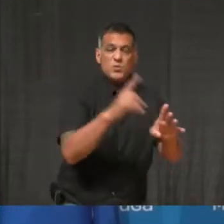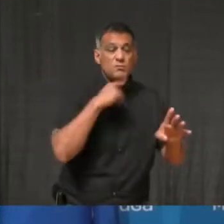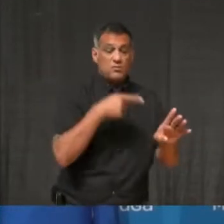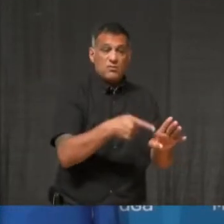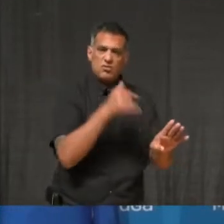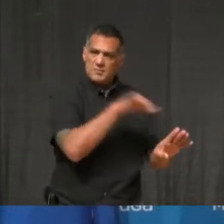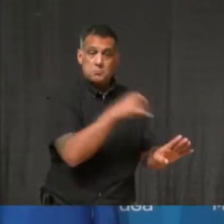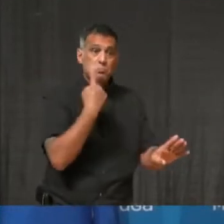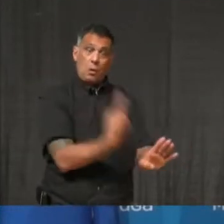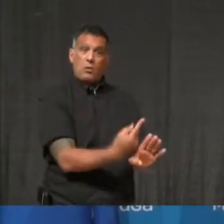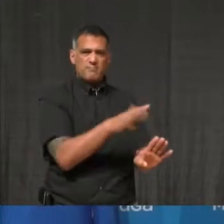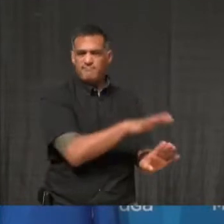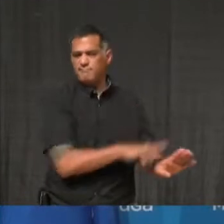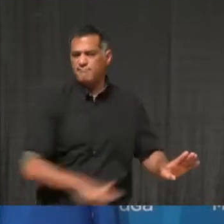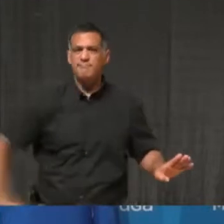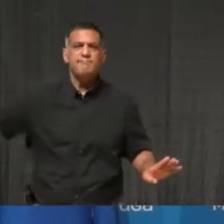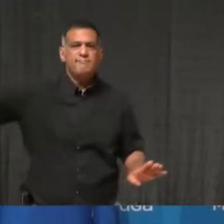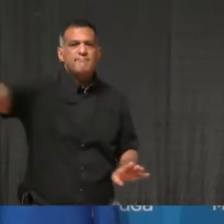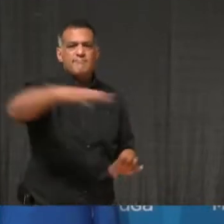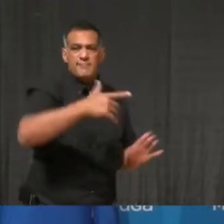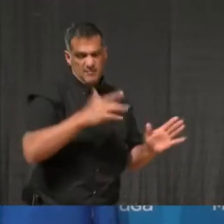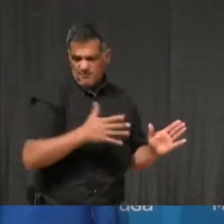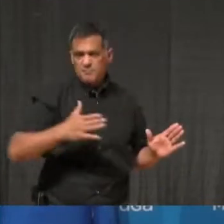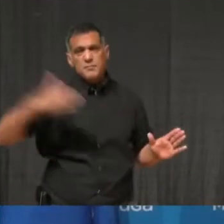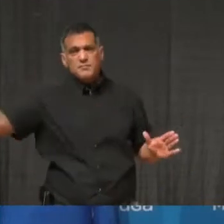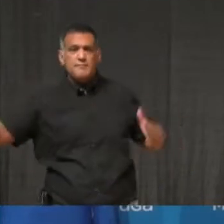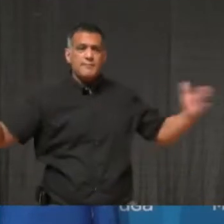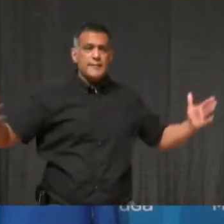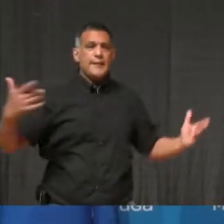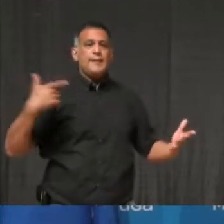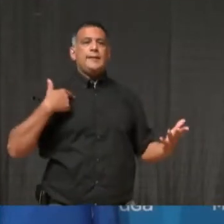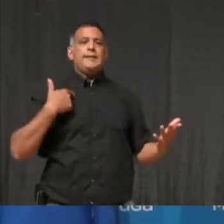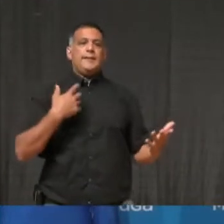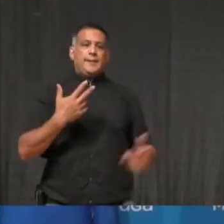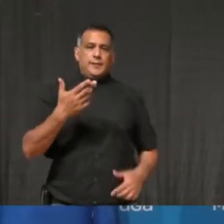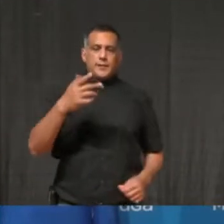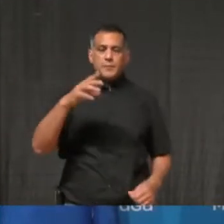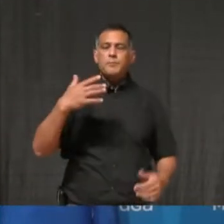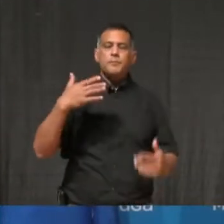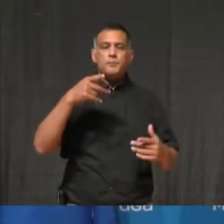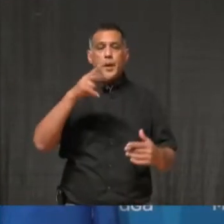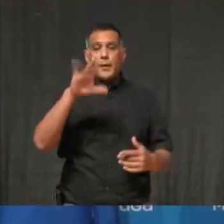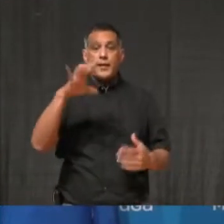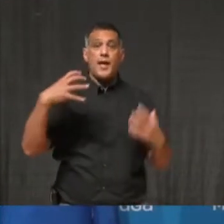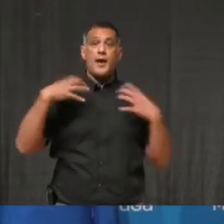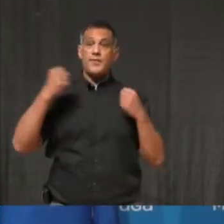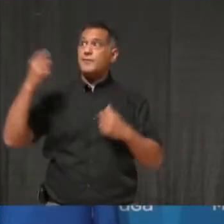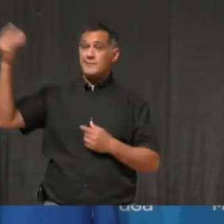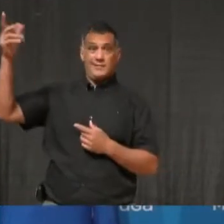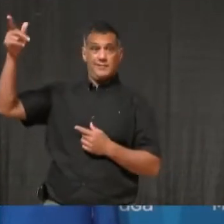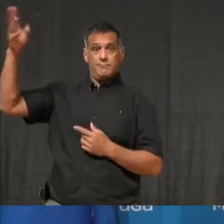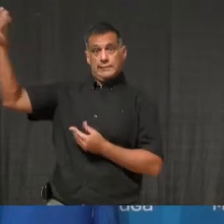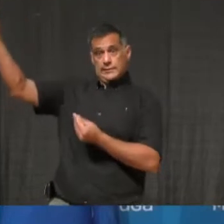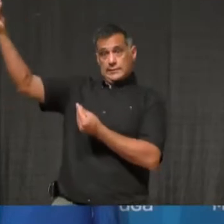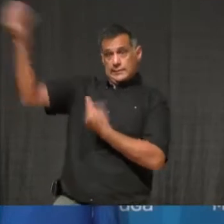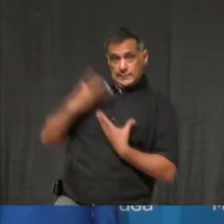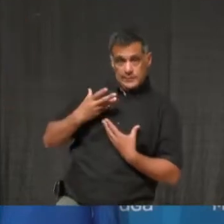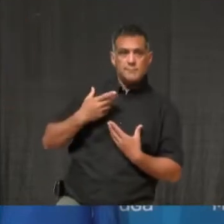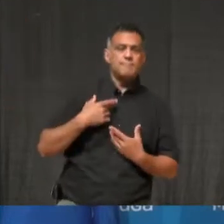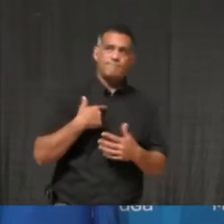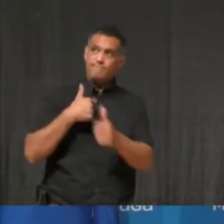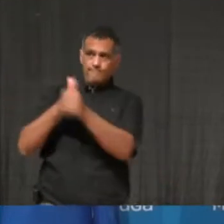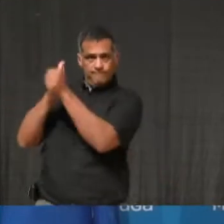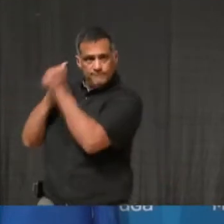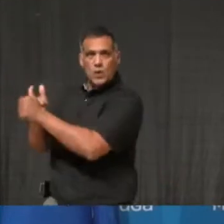We must continue to respect the direction of our public health officials. We need to get our numbers down